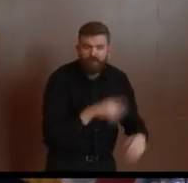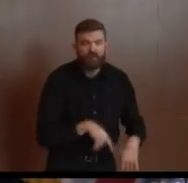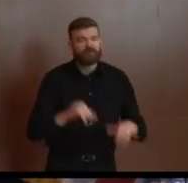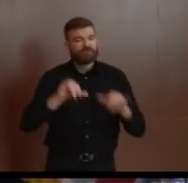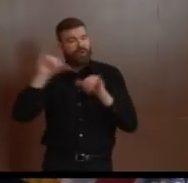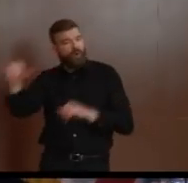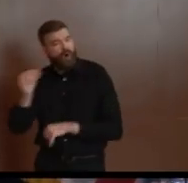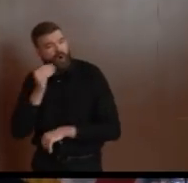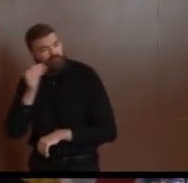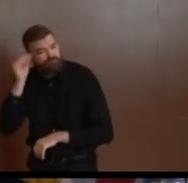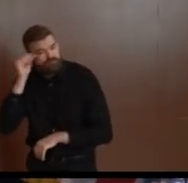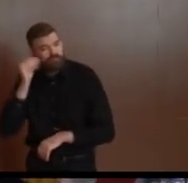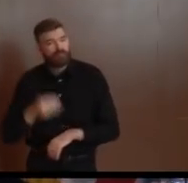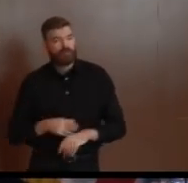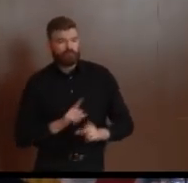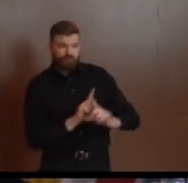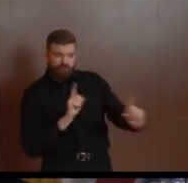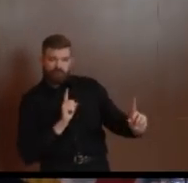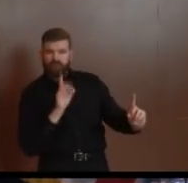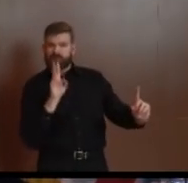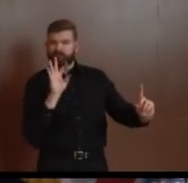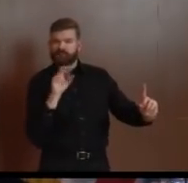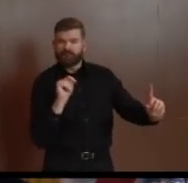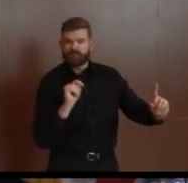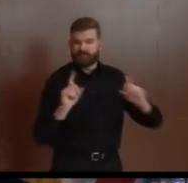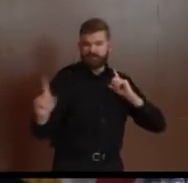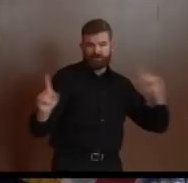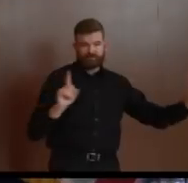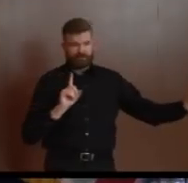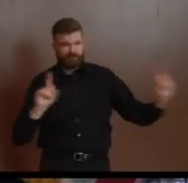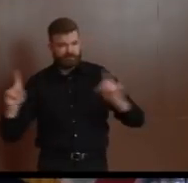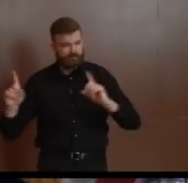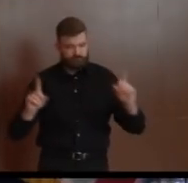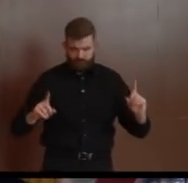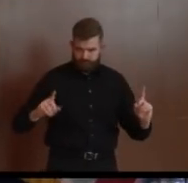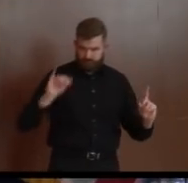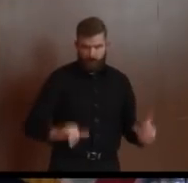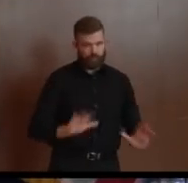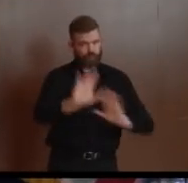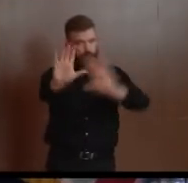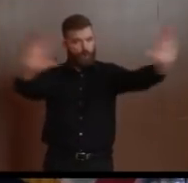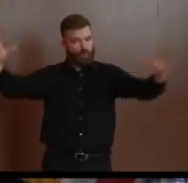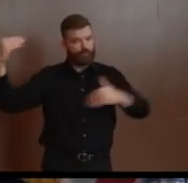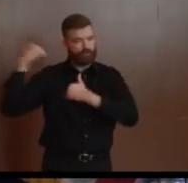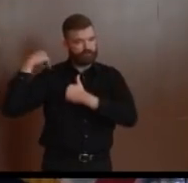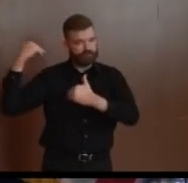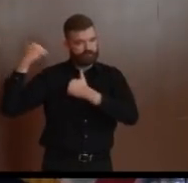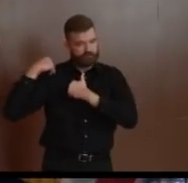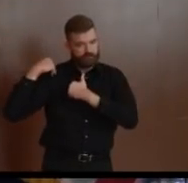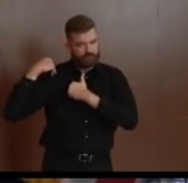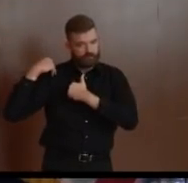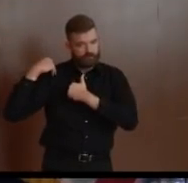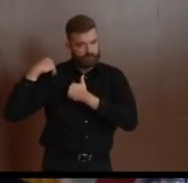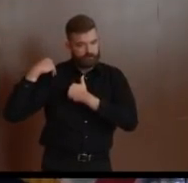choice. If we do all of our parts, we will come through this unequivocally. We will survive and be stronger